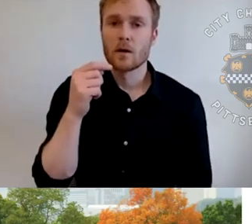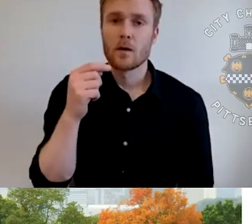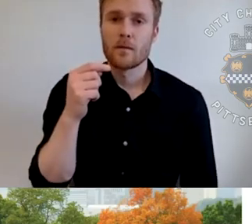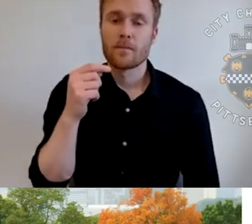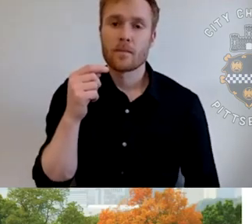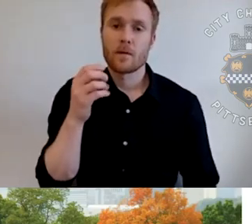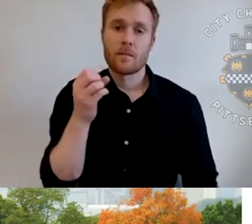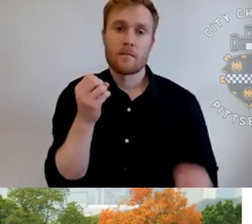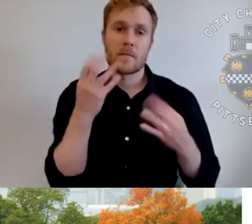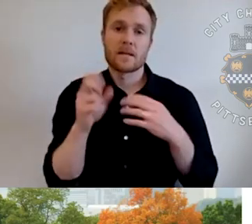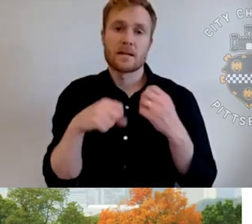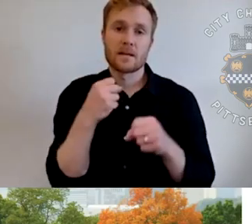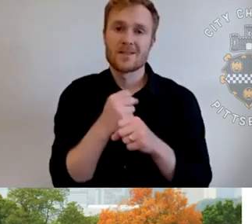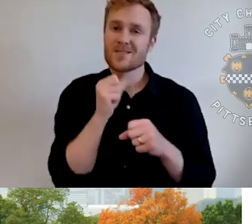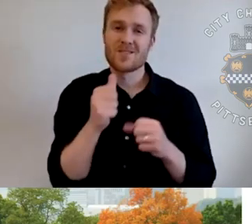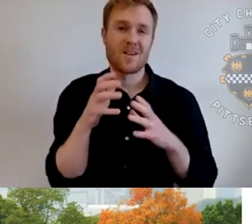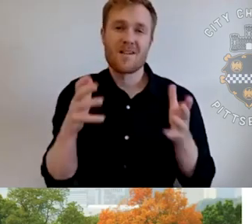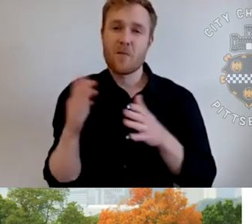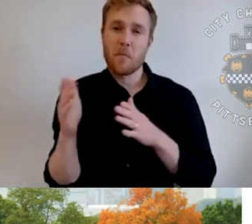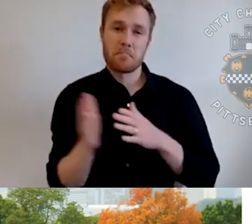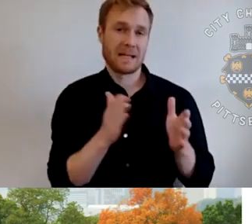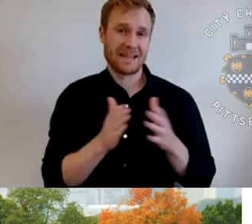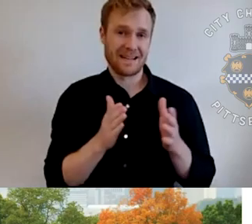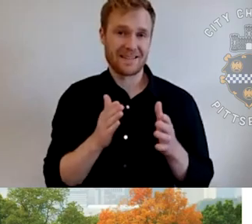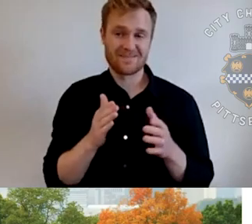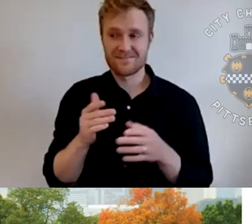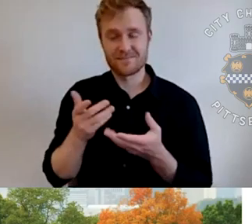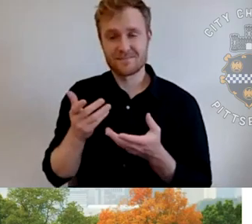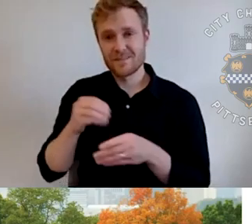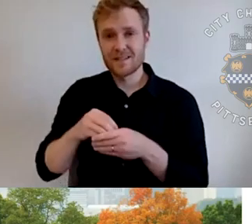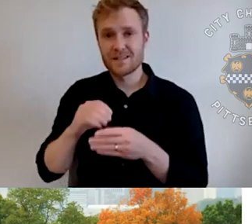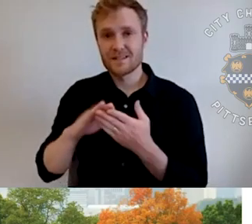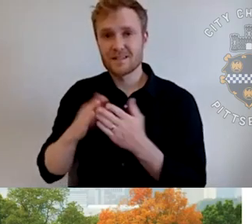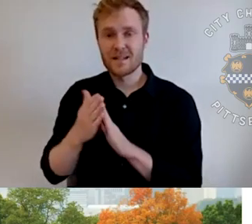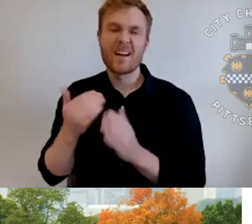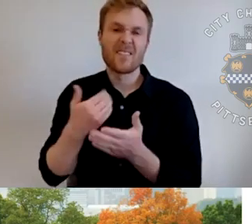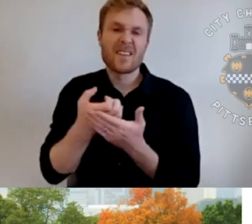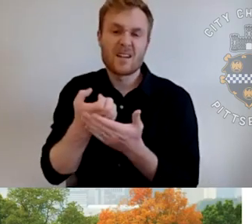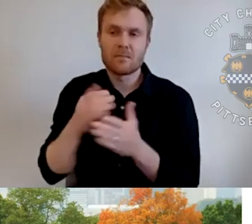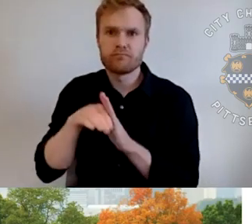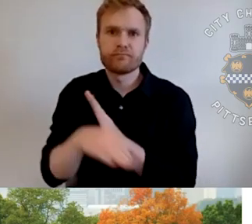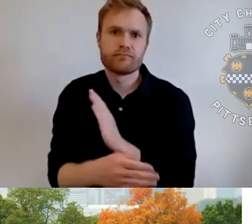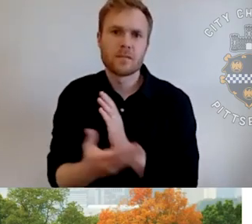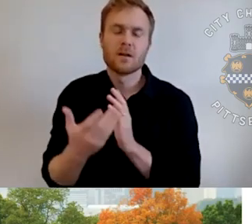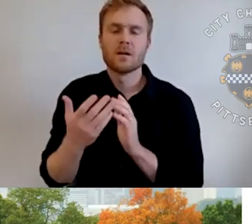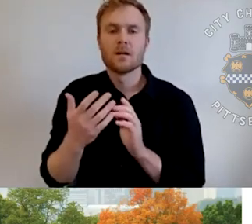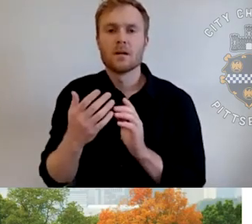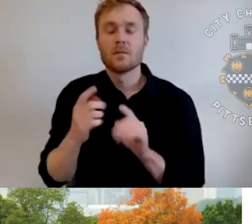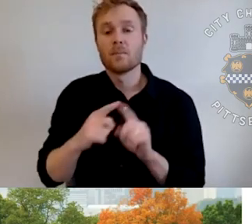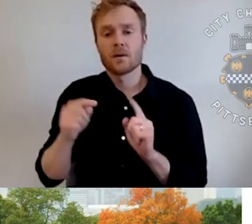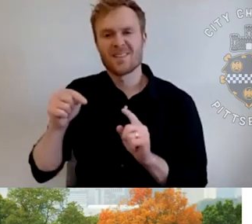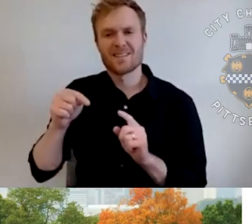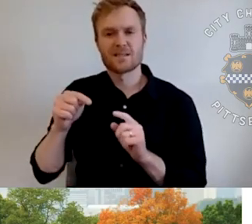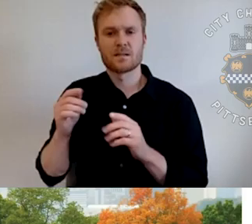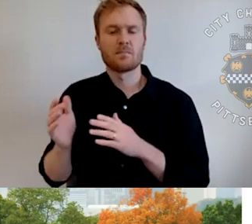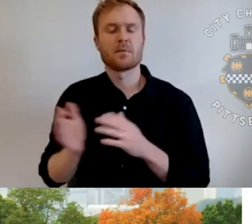uh, not much planning was done in the city, you know, with the economic downturn, but, uh, this plan was sort of a way